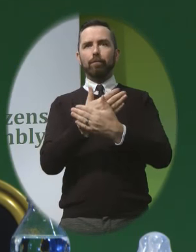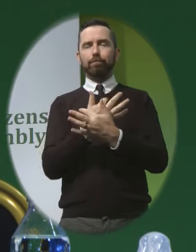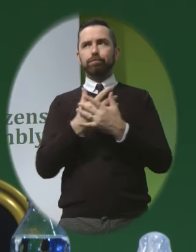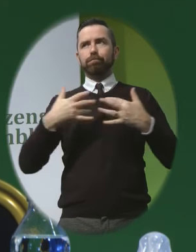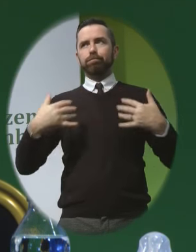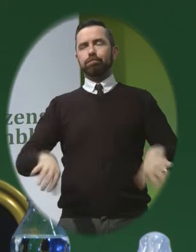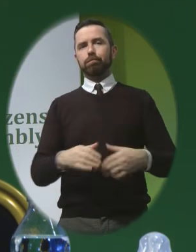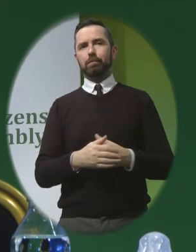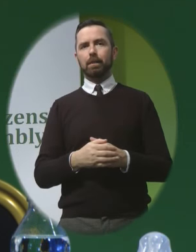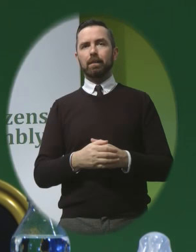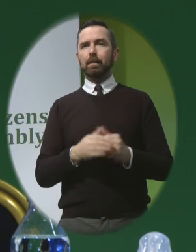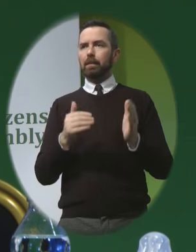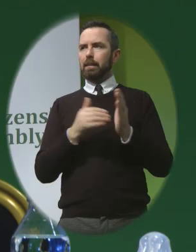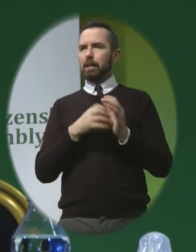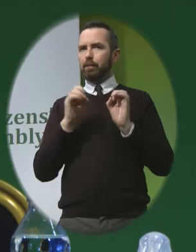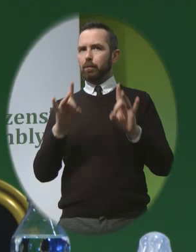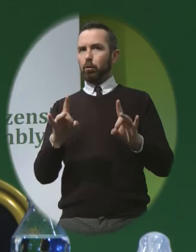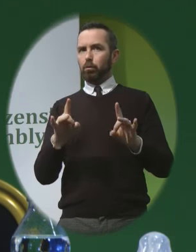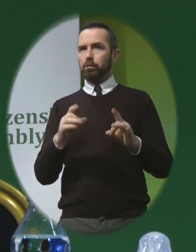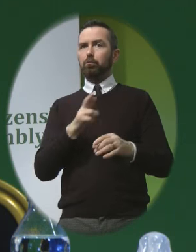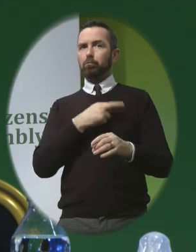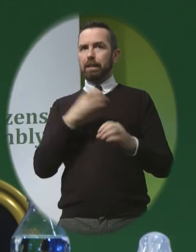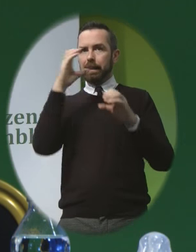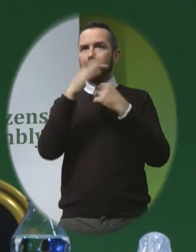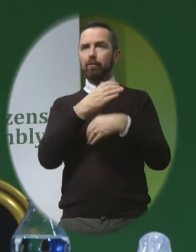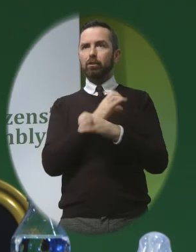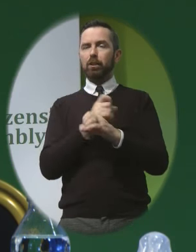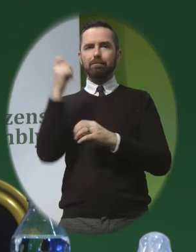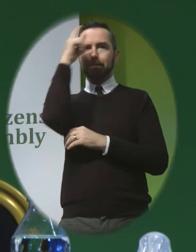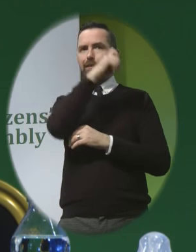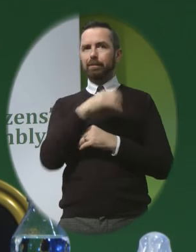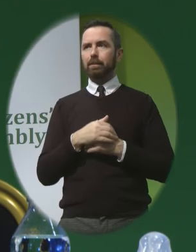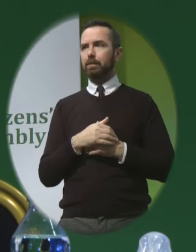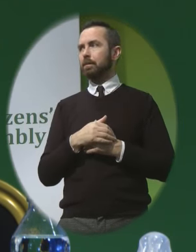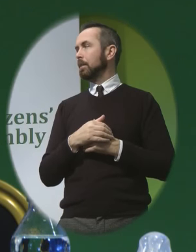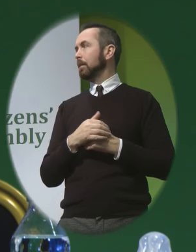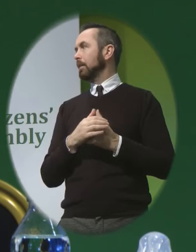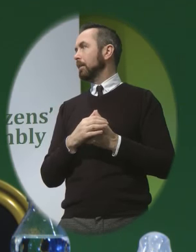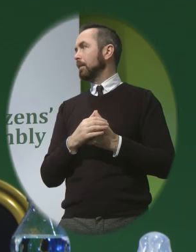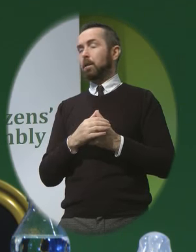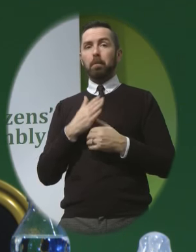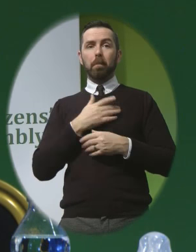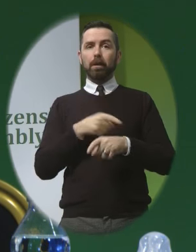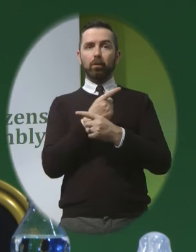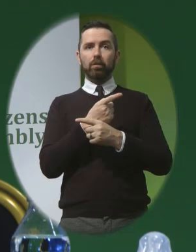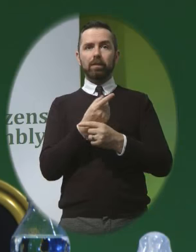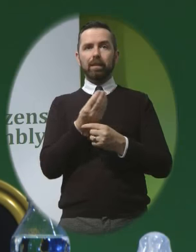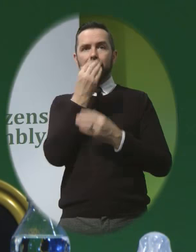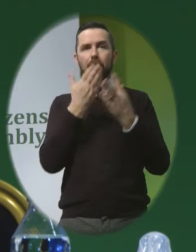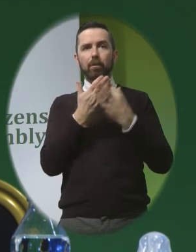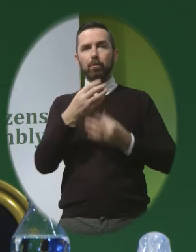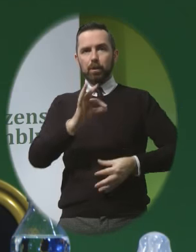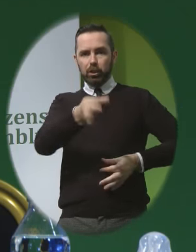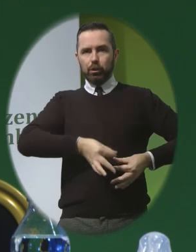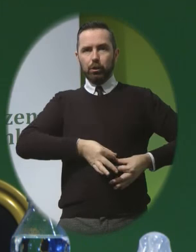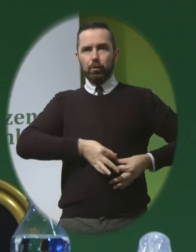I don't sugar coat The reality of caring for a child like Kathleen She is tube fed She every three to four months She takes